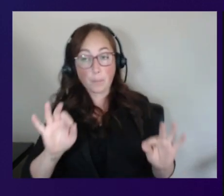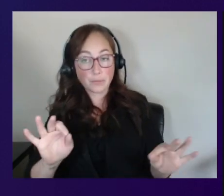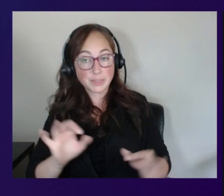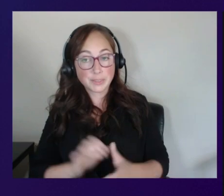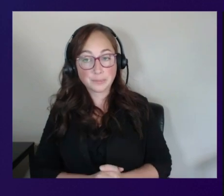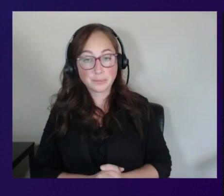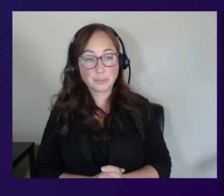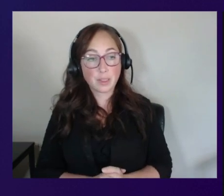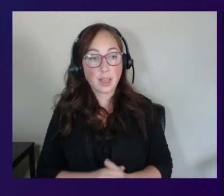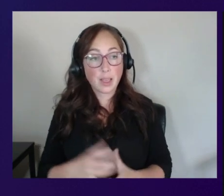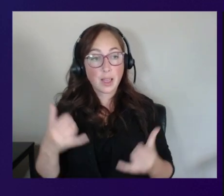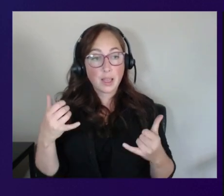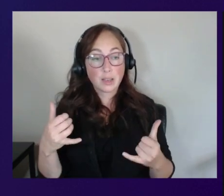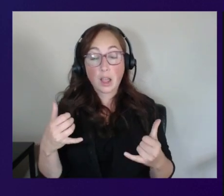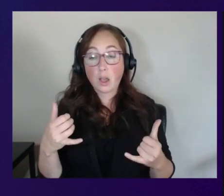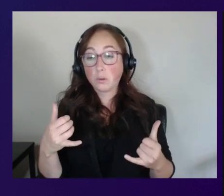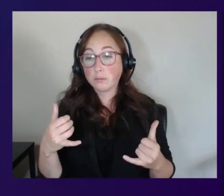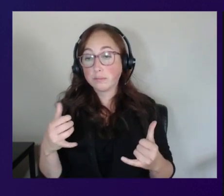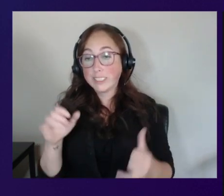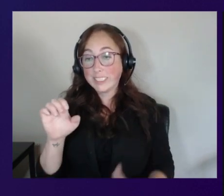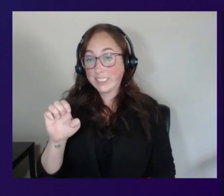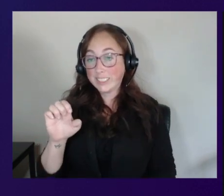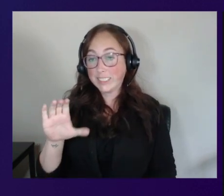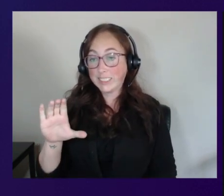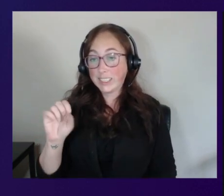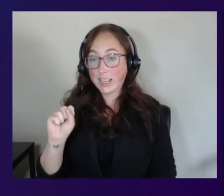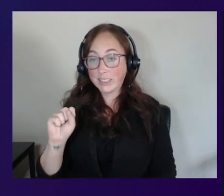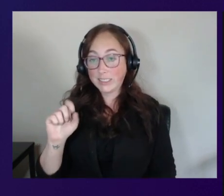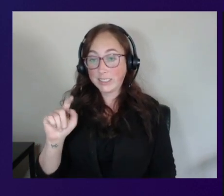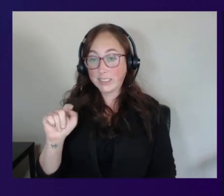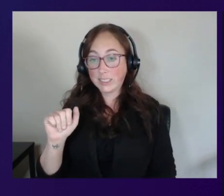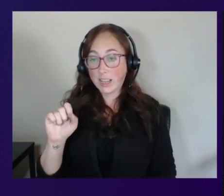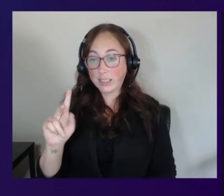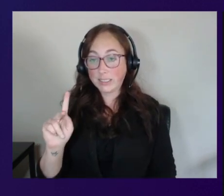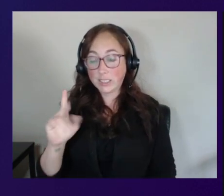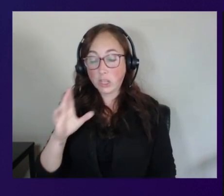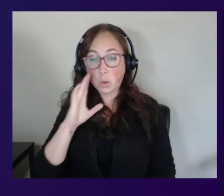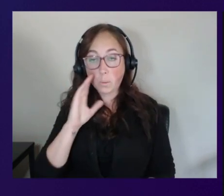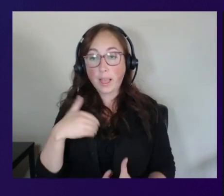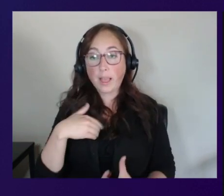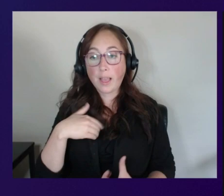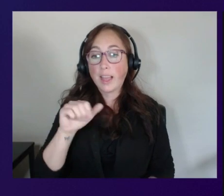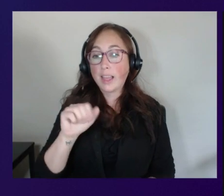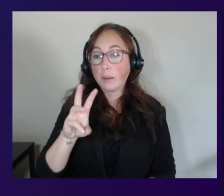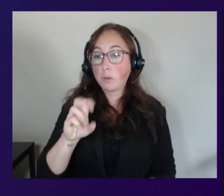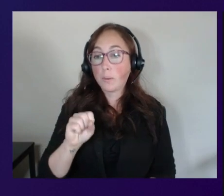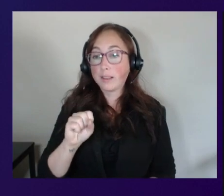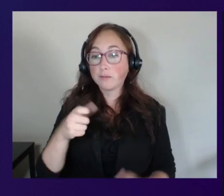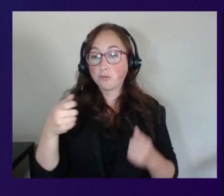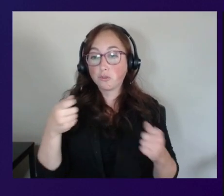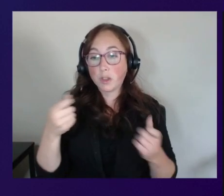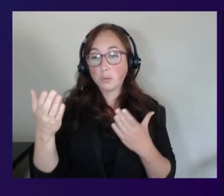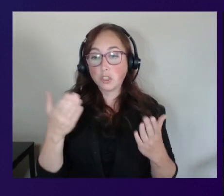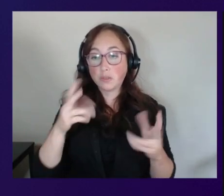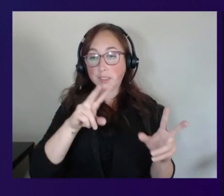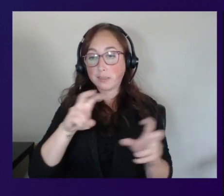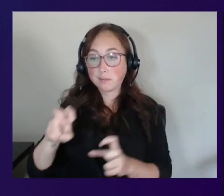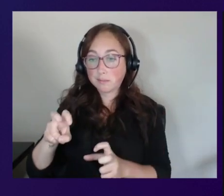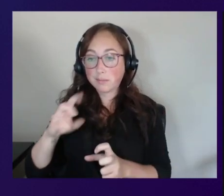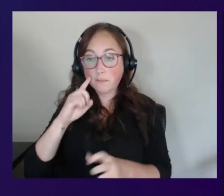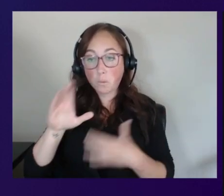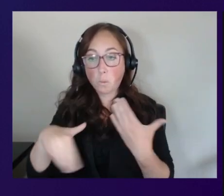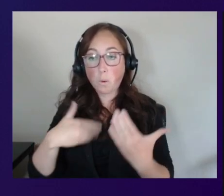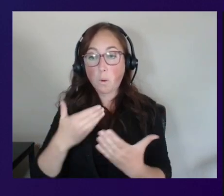now the the ECS task what that's going to do it's going to pull AWS directory service to gather a list of all your directories registered